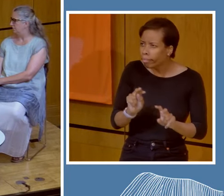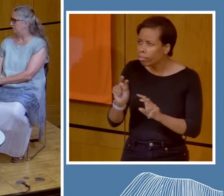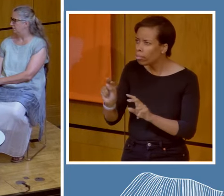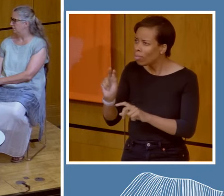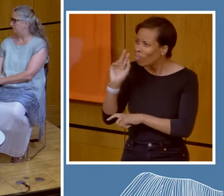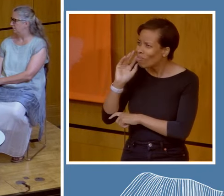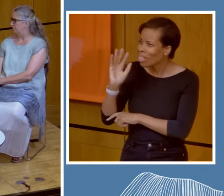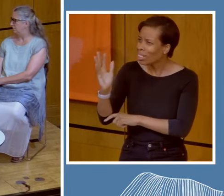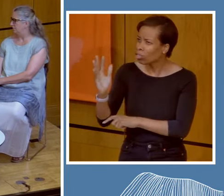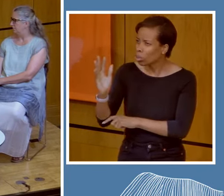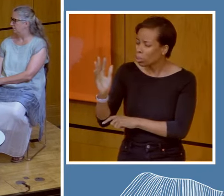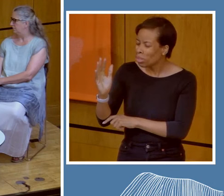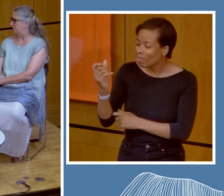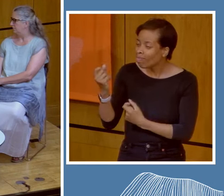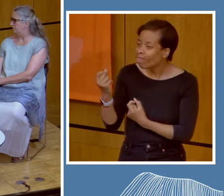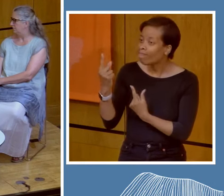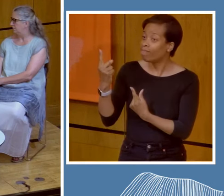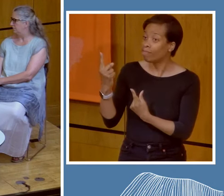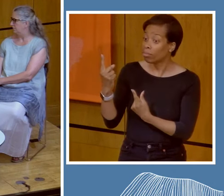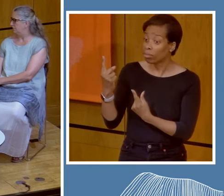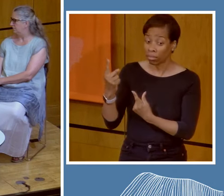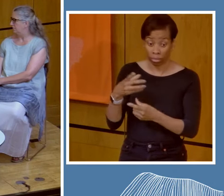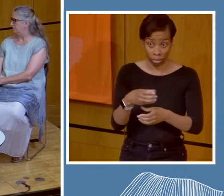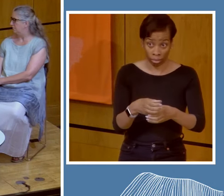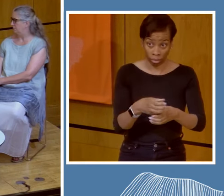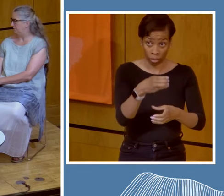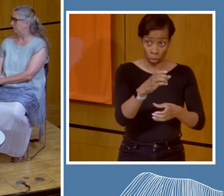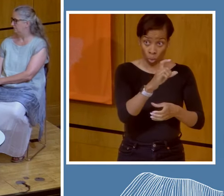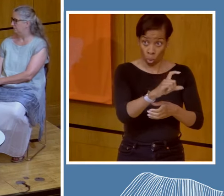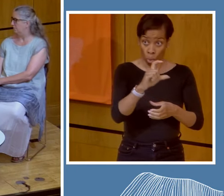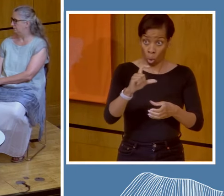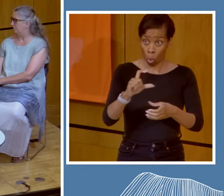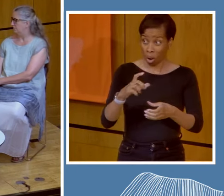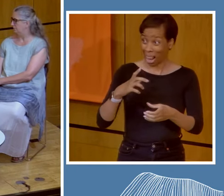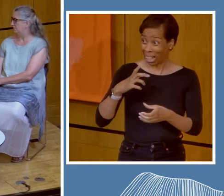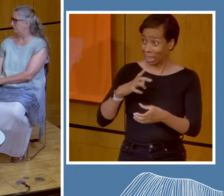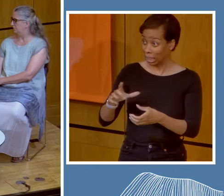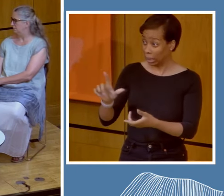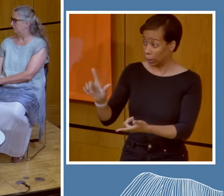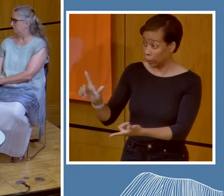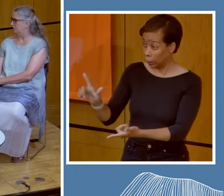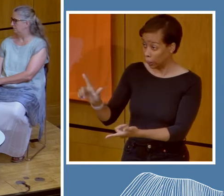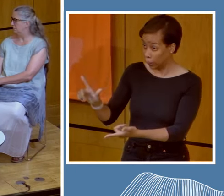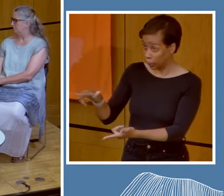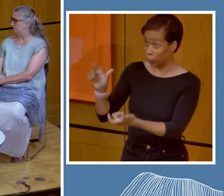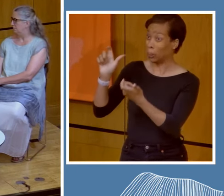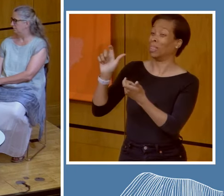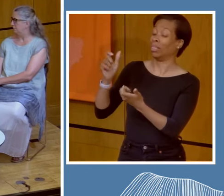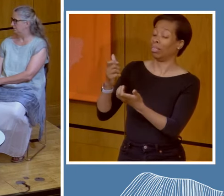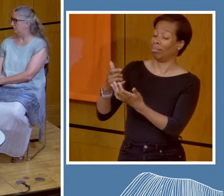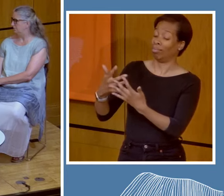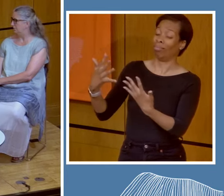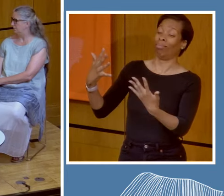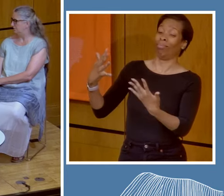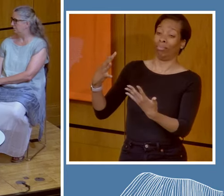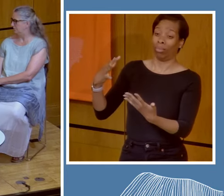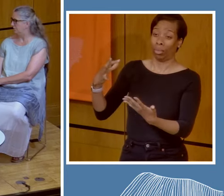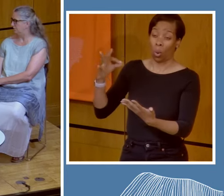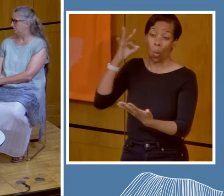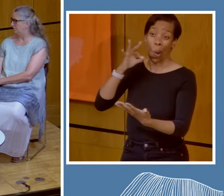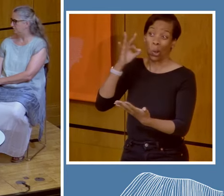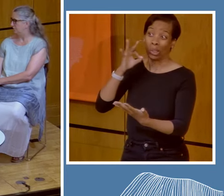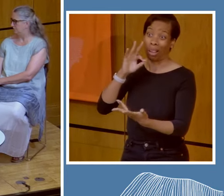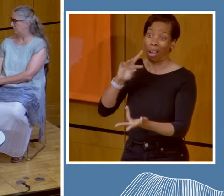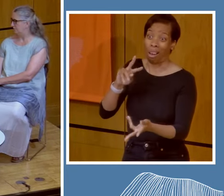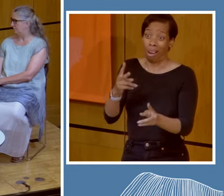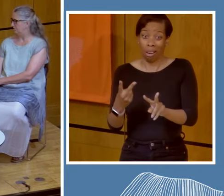water to produce a can of Coke. You know, and that happened in India. And we know the extent to